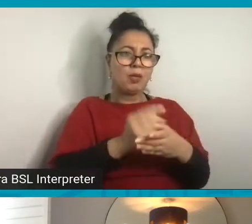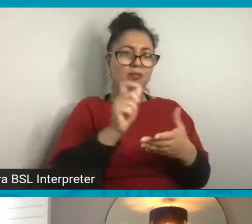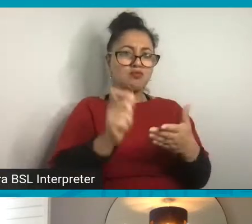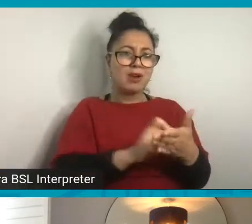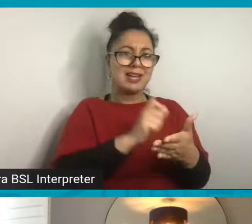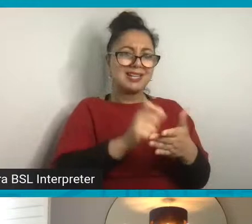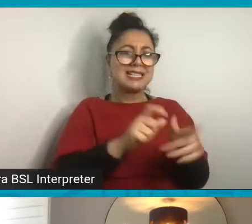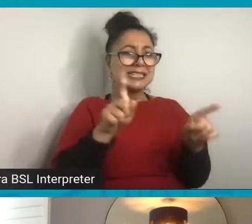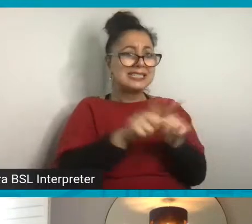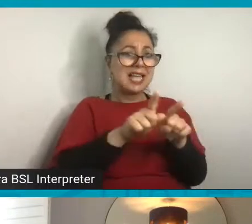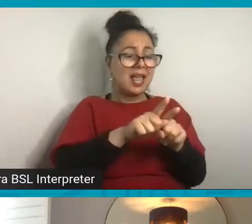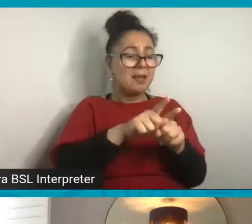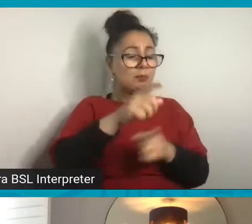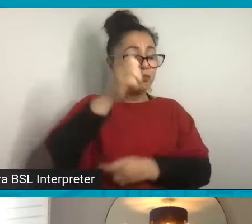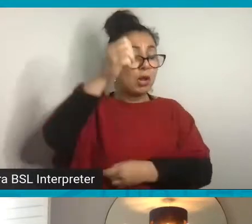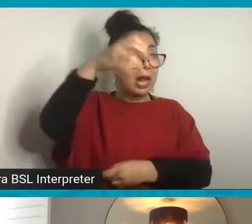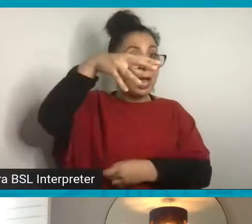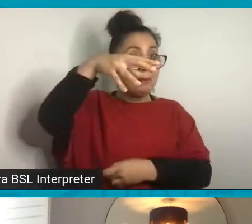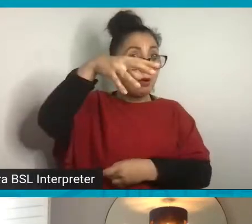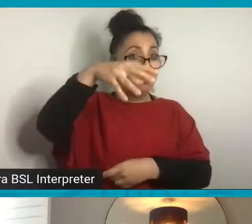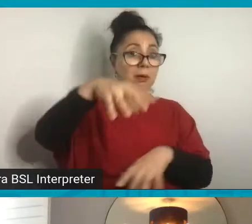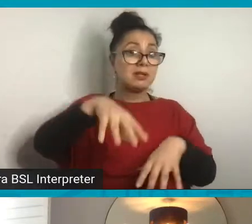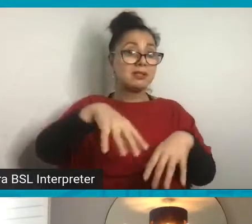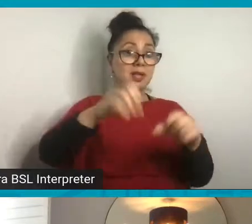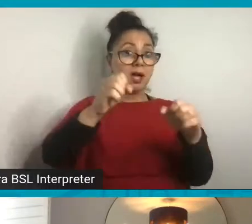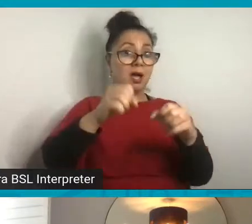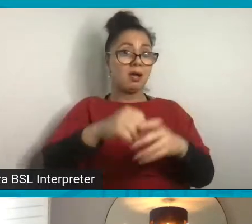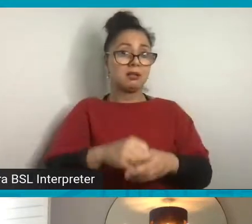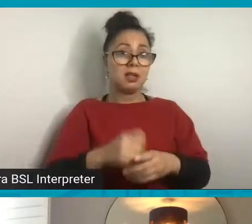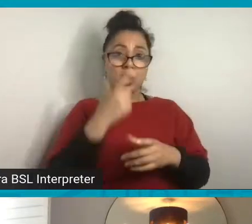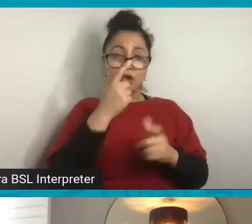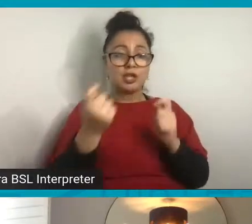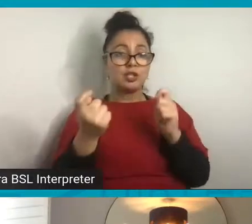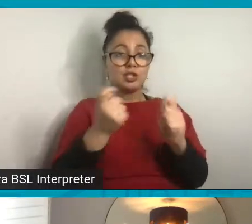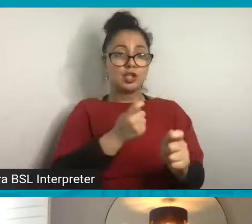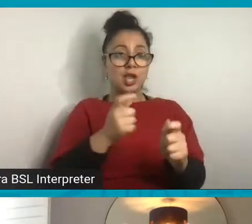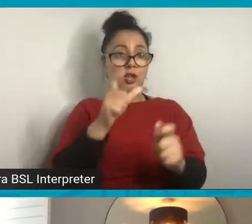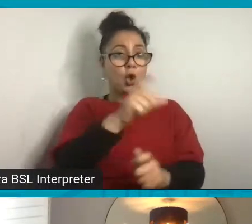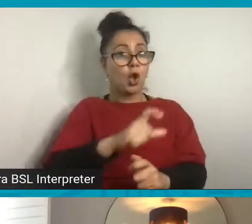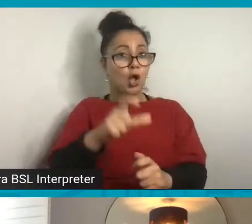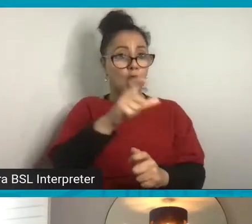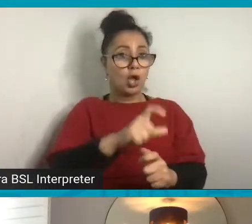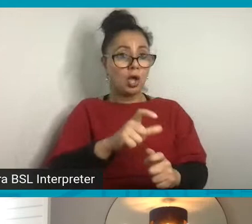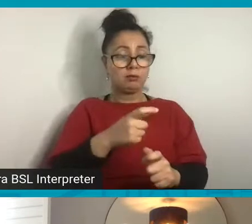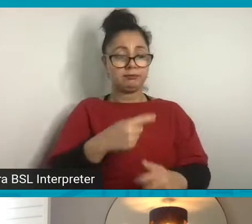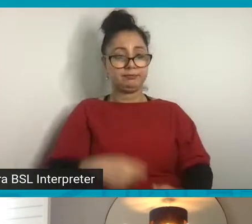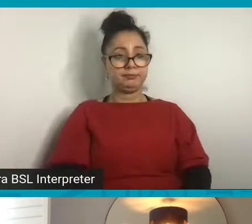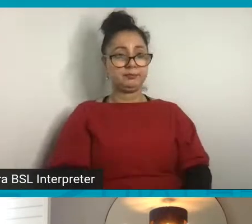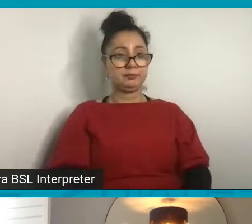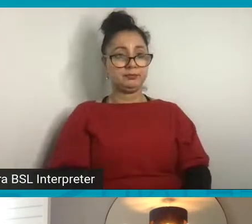with the light bulb at the start. And you can change your colours as well. So I'm going to get a different colour.